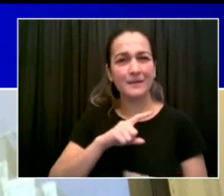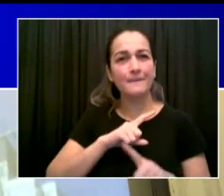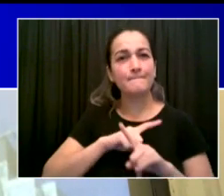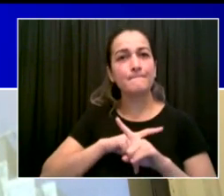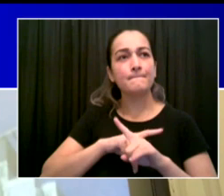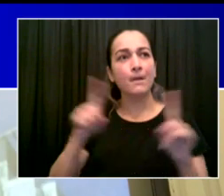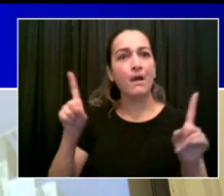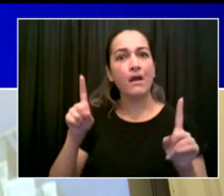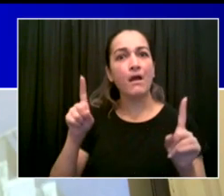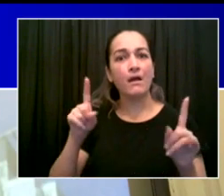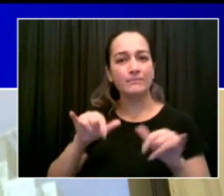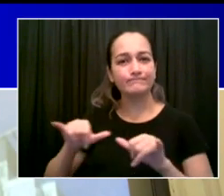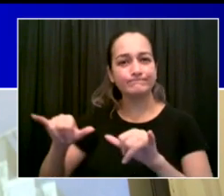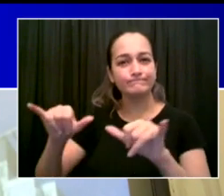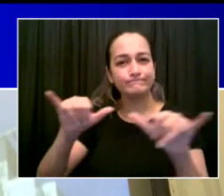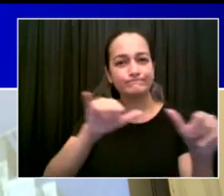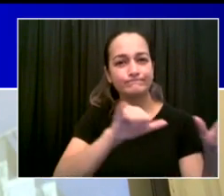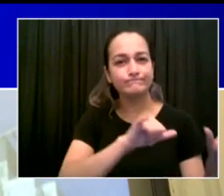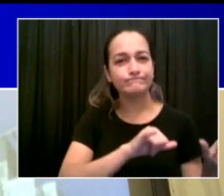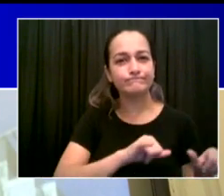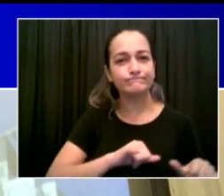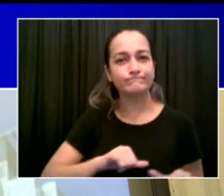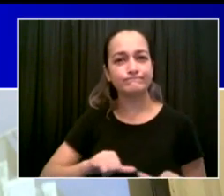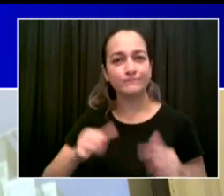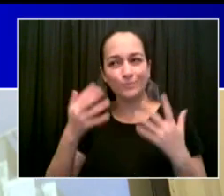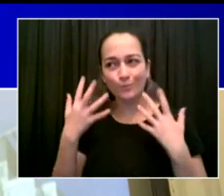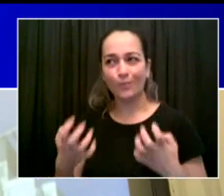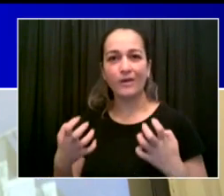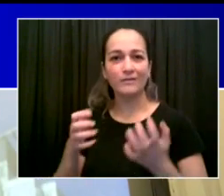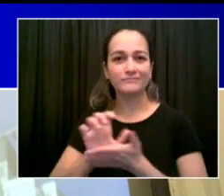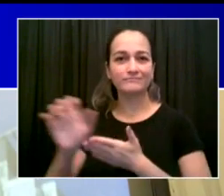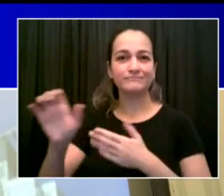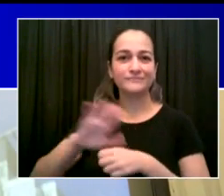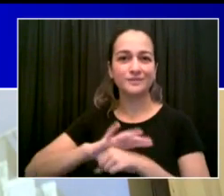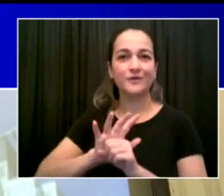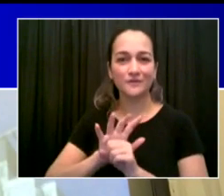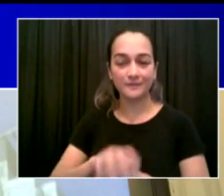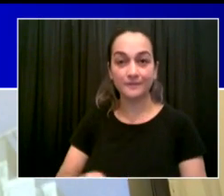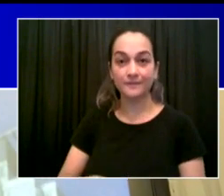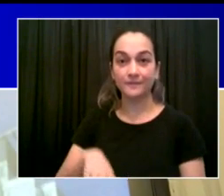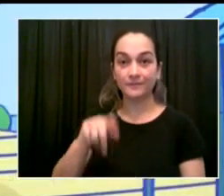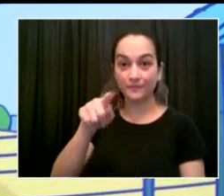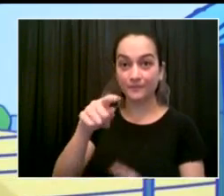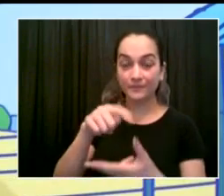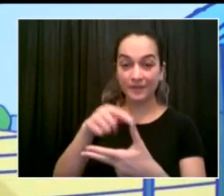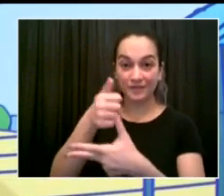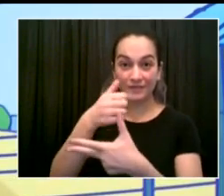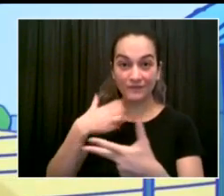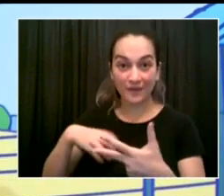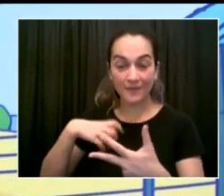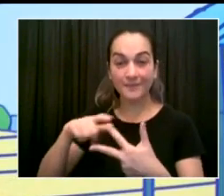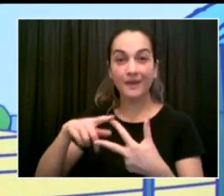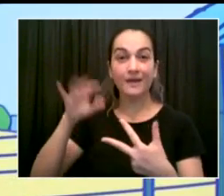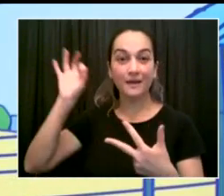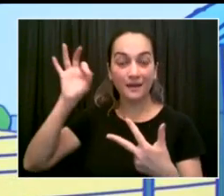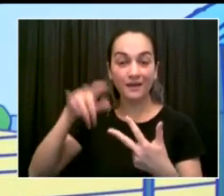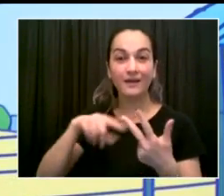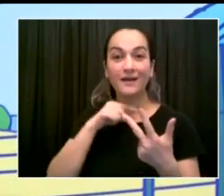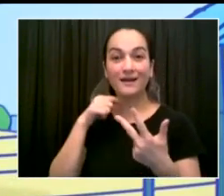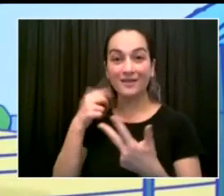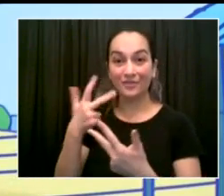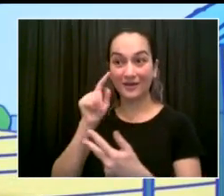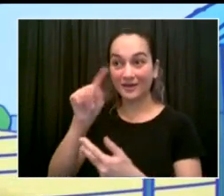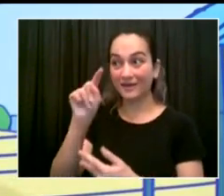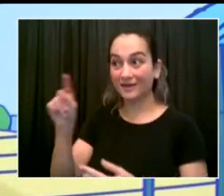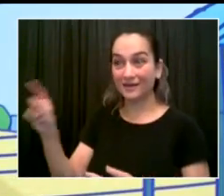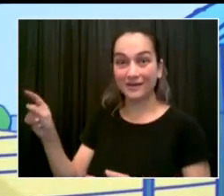of leaders like Rabbi Potasnik and Pastor Bernard, Cardinal Dolan, who make it a point to show all of